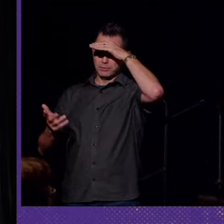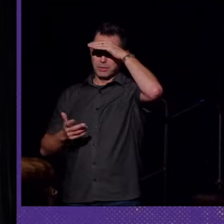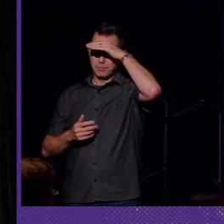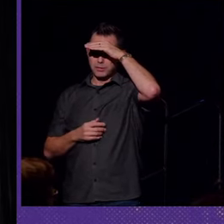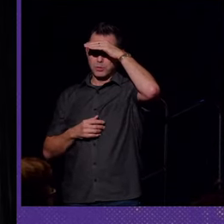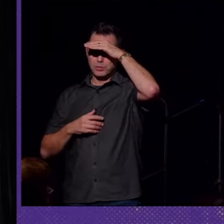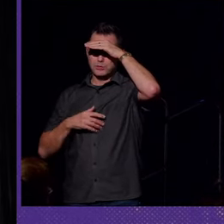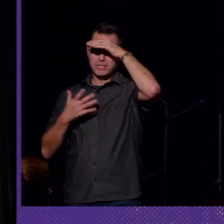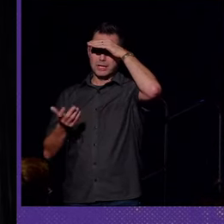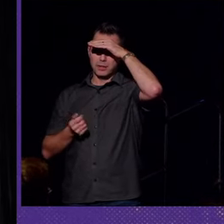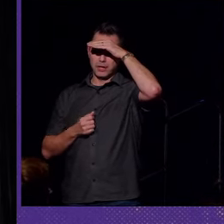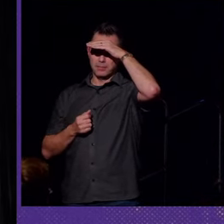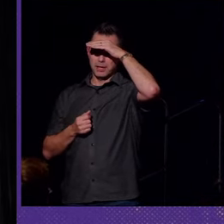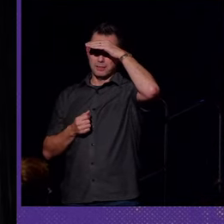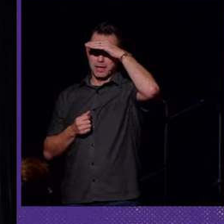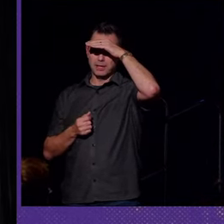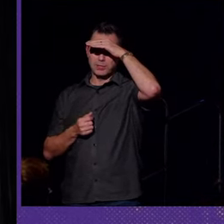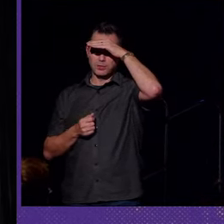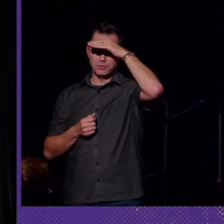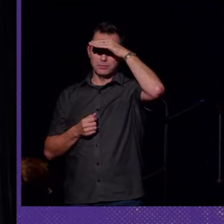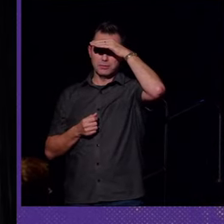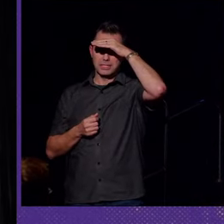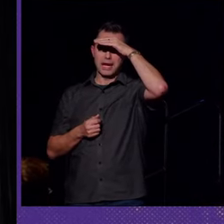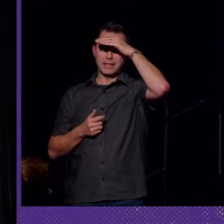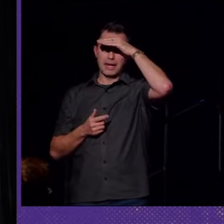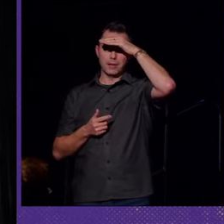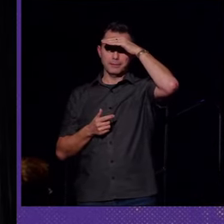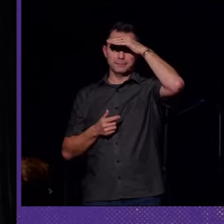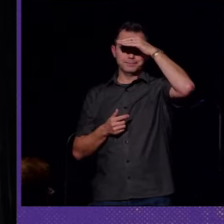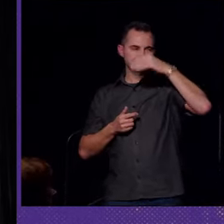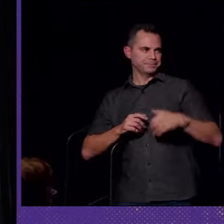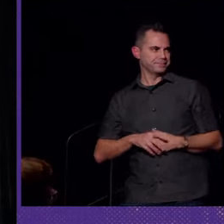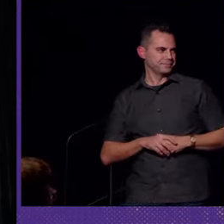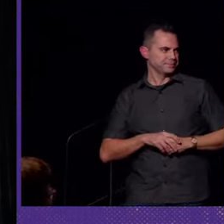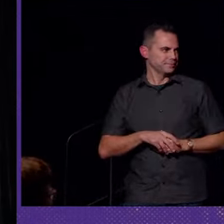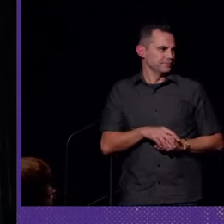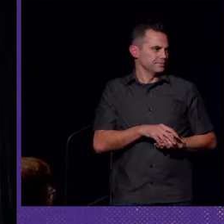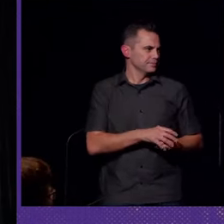get viral implants. What would you say to parents who decide that way?